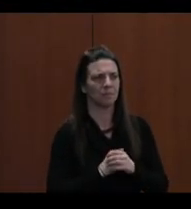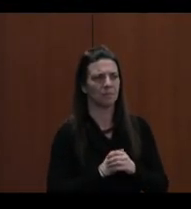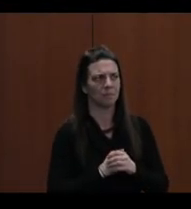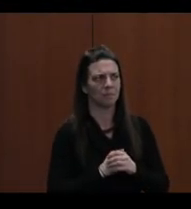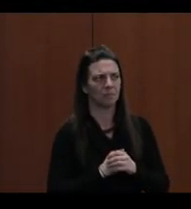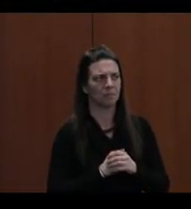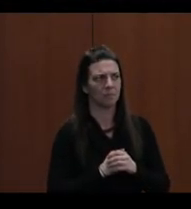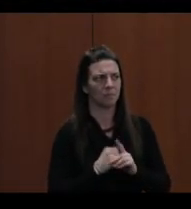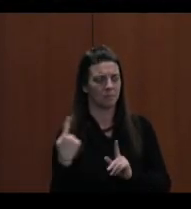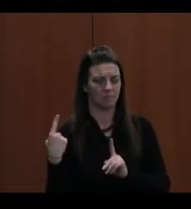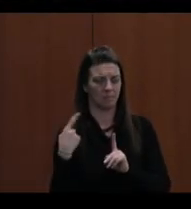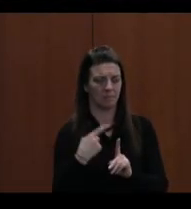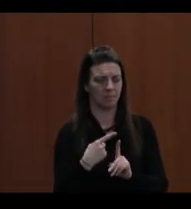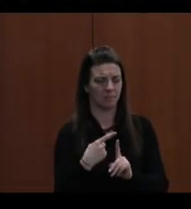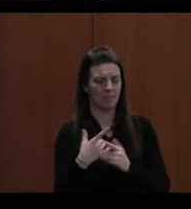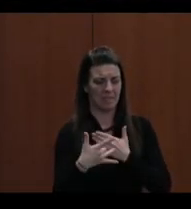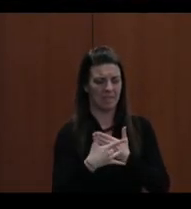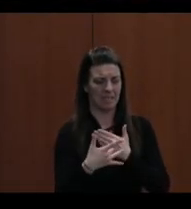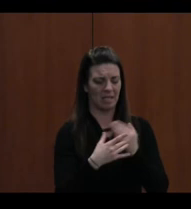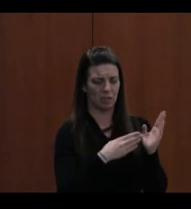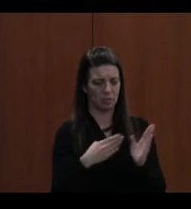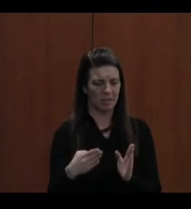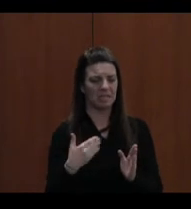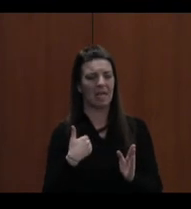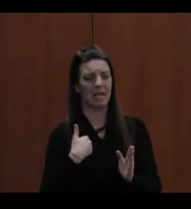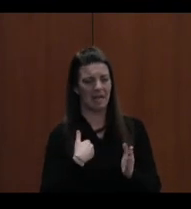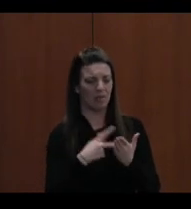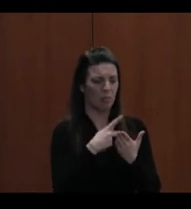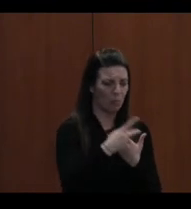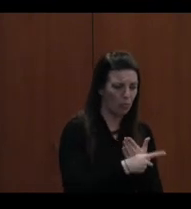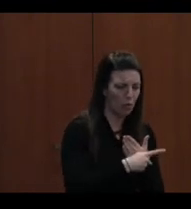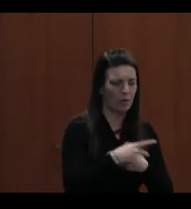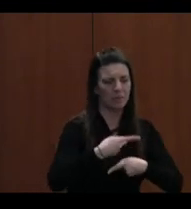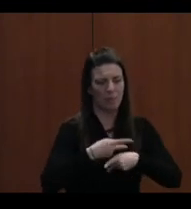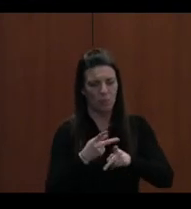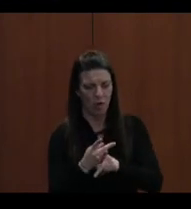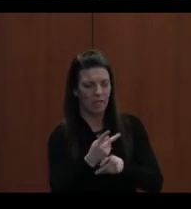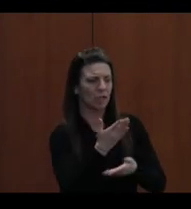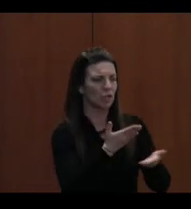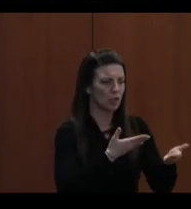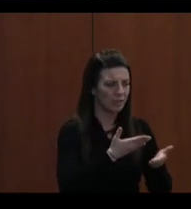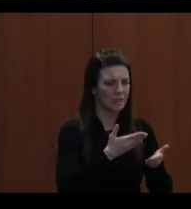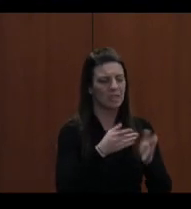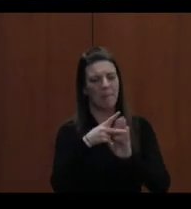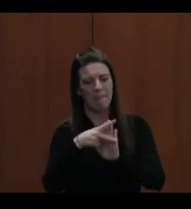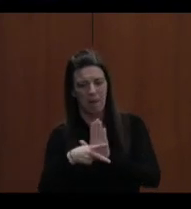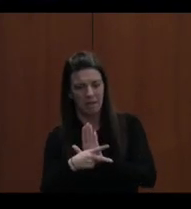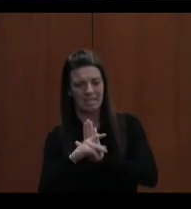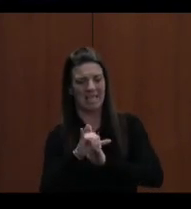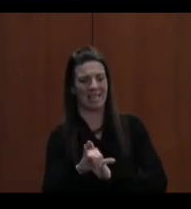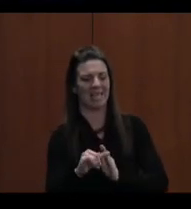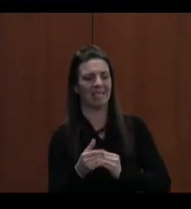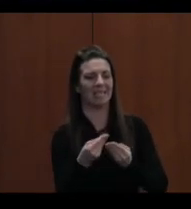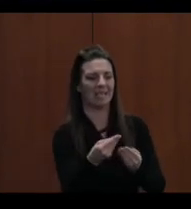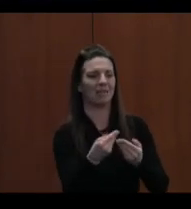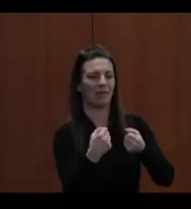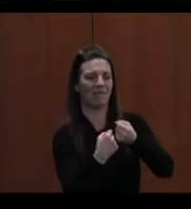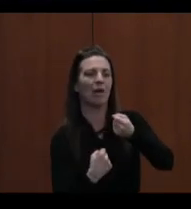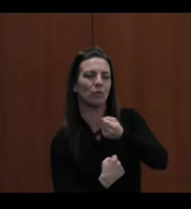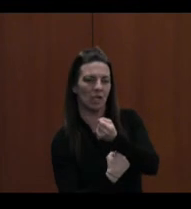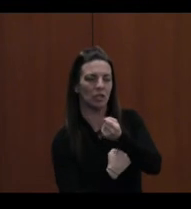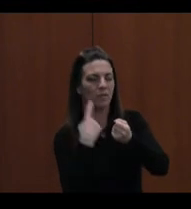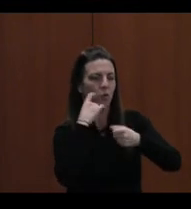At the core of the technology plan are initiatives, products, services, policies, and processes that provide that foundation for secure, reliable